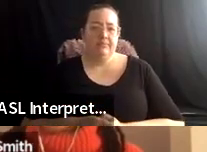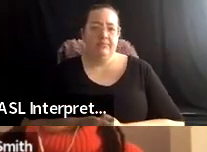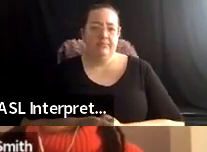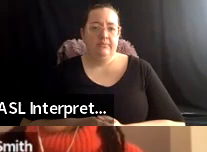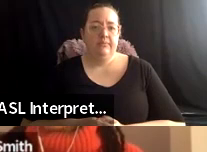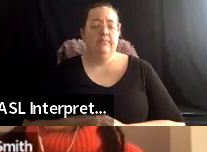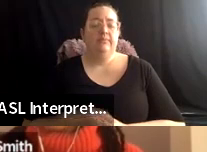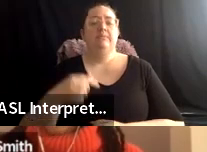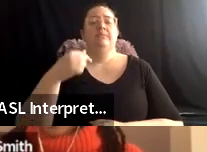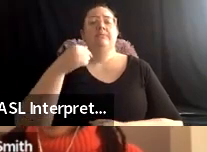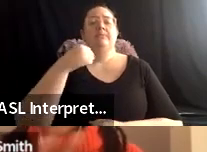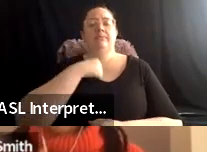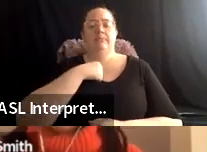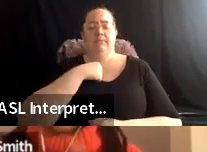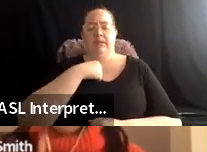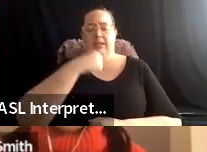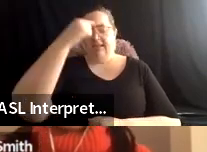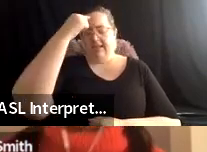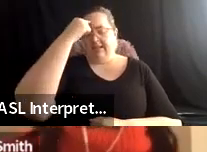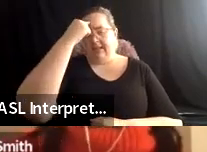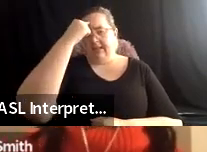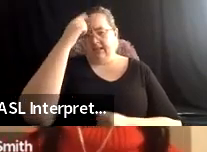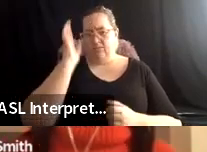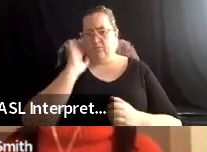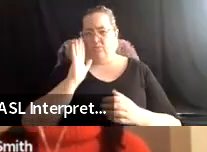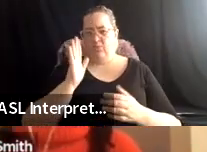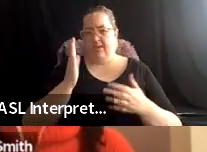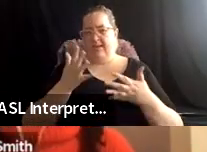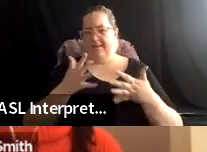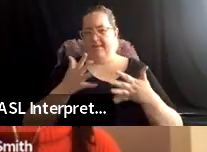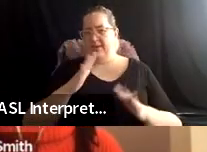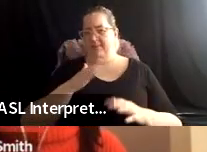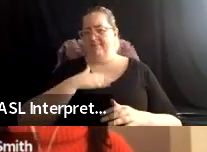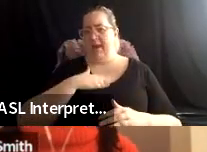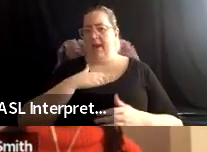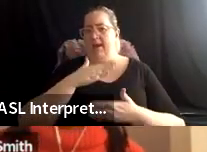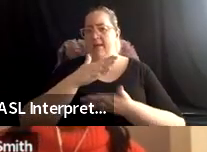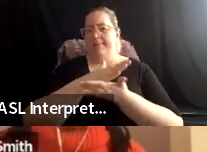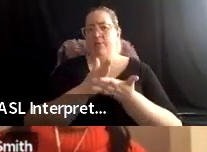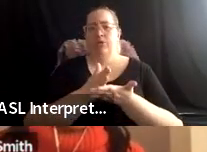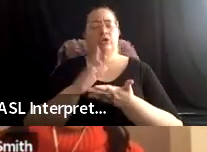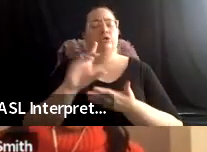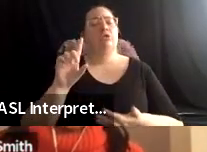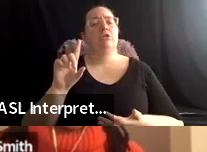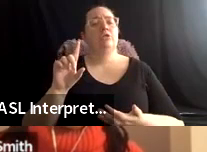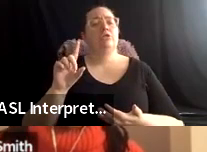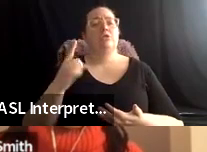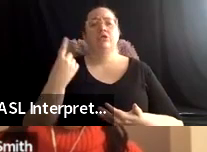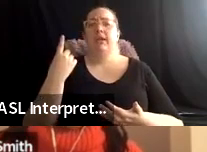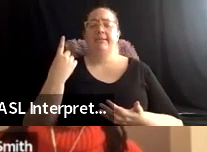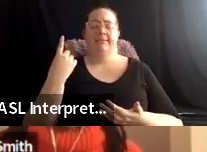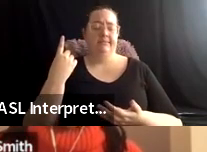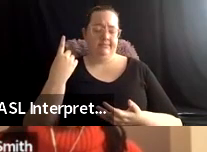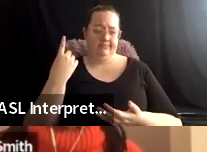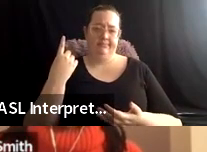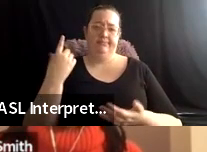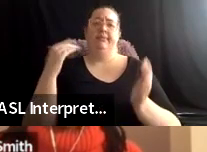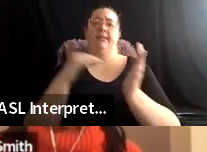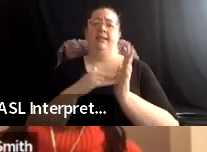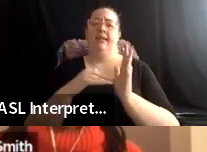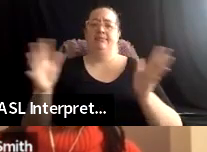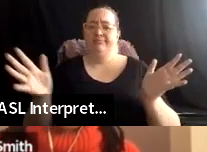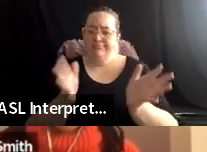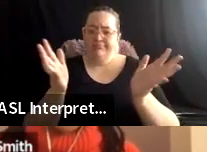I think I'll just end my portion at least by, um, once again, uh, encouraging everyone